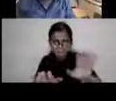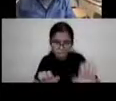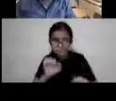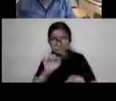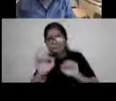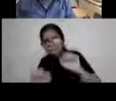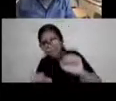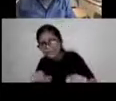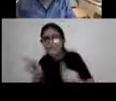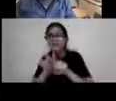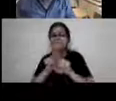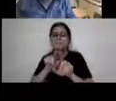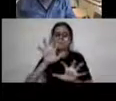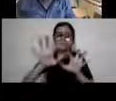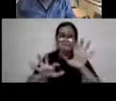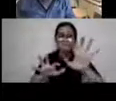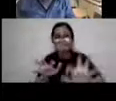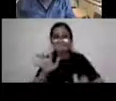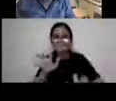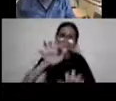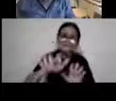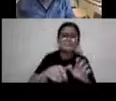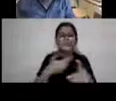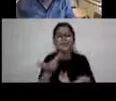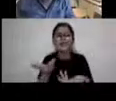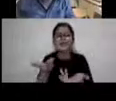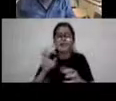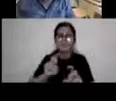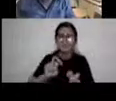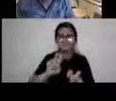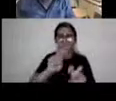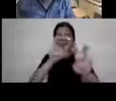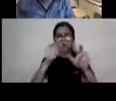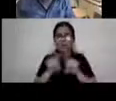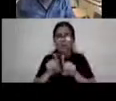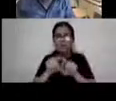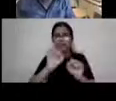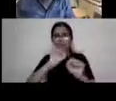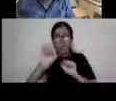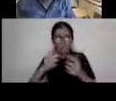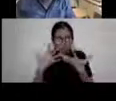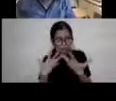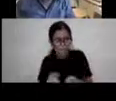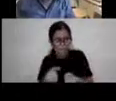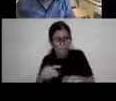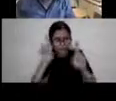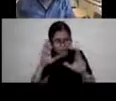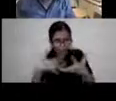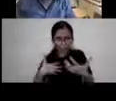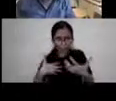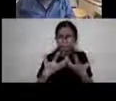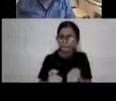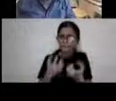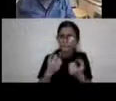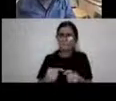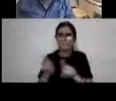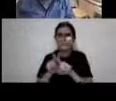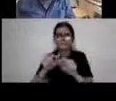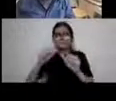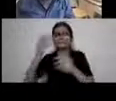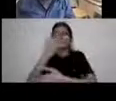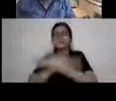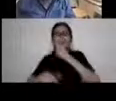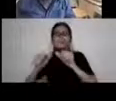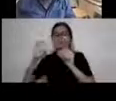of the capital in order to make known their desire for the, that the Americans with disabilities act would be